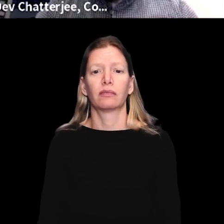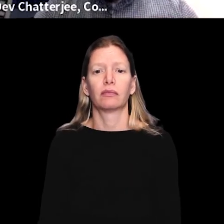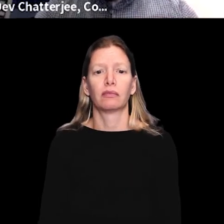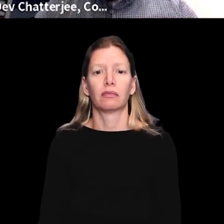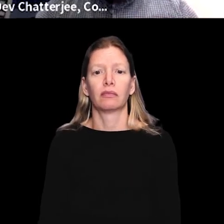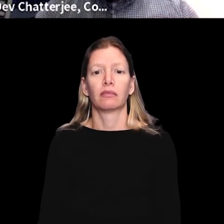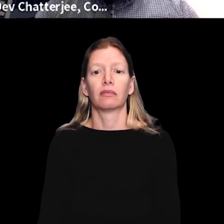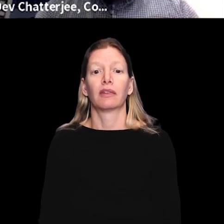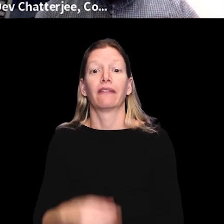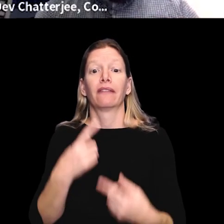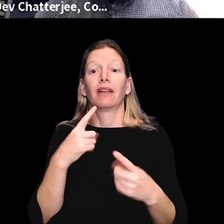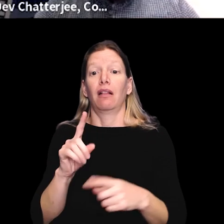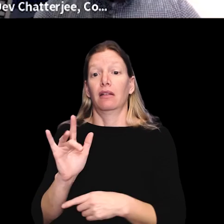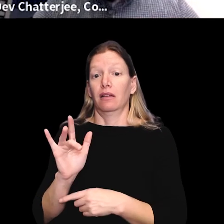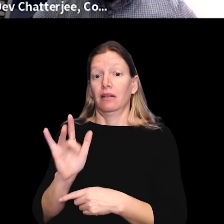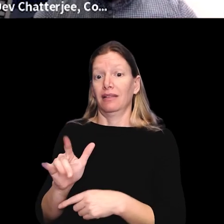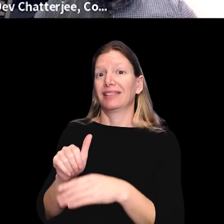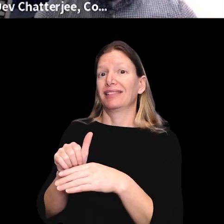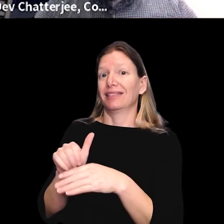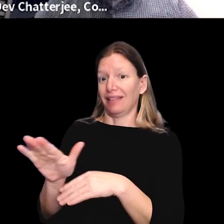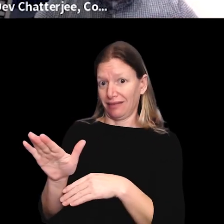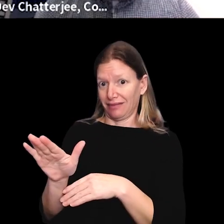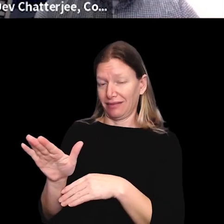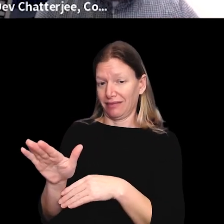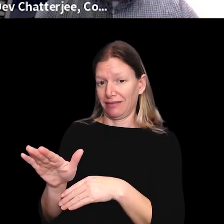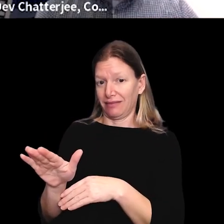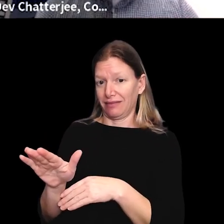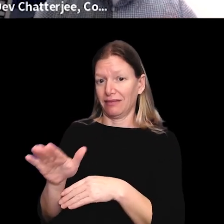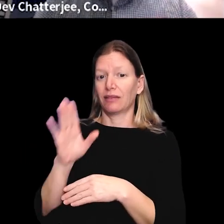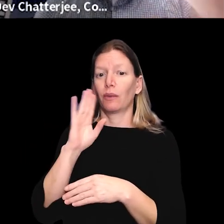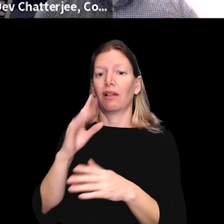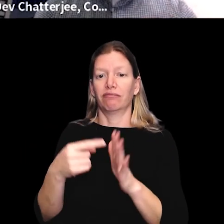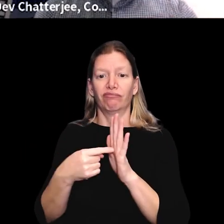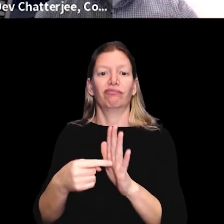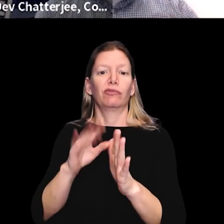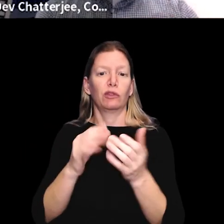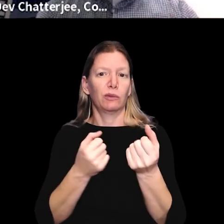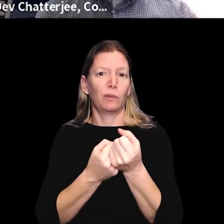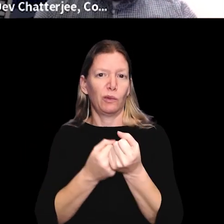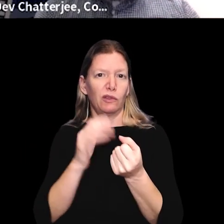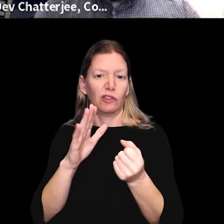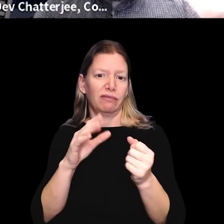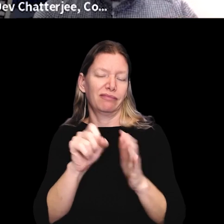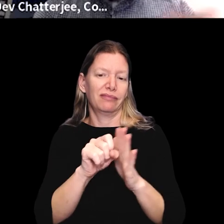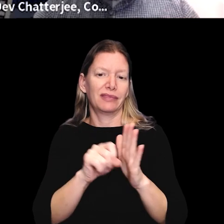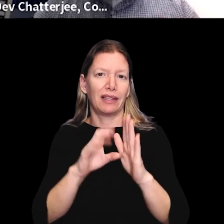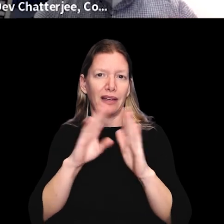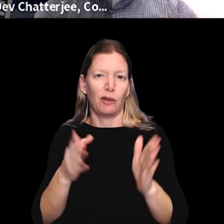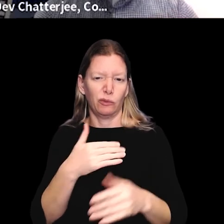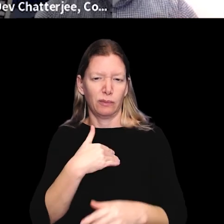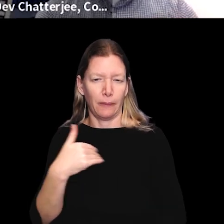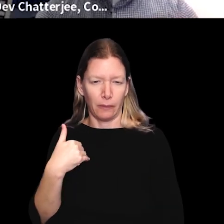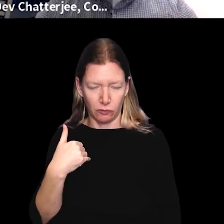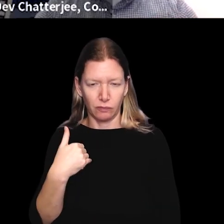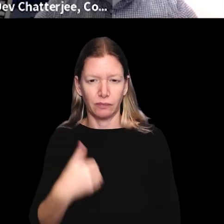Um, and then finally you just press the send letter button and it will, uh, indicate your support to